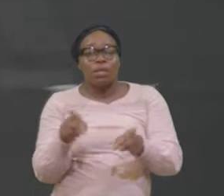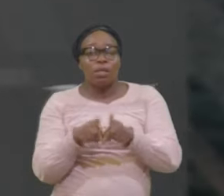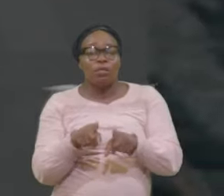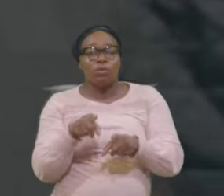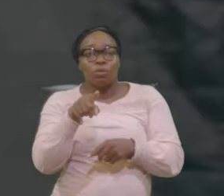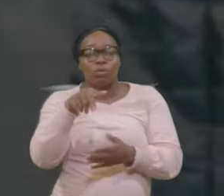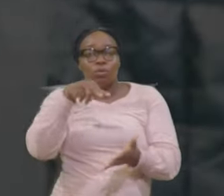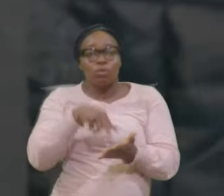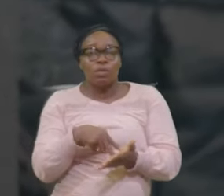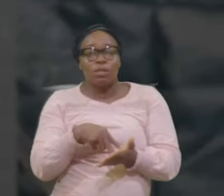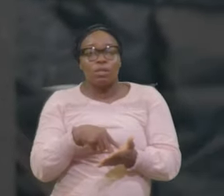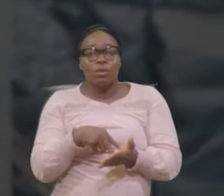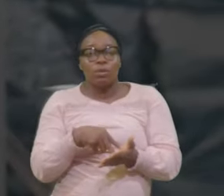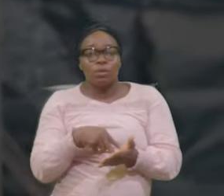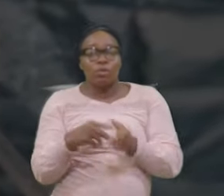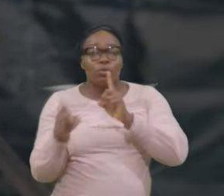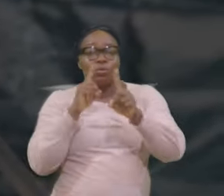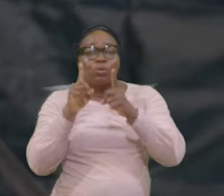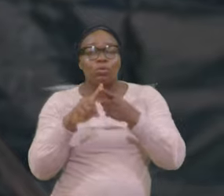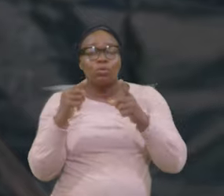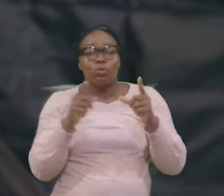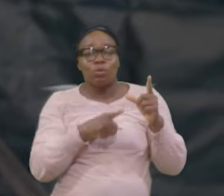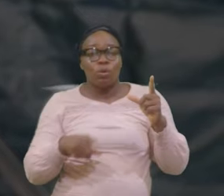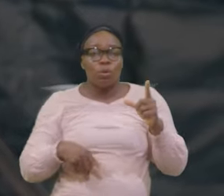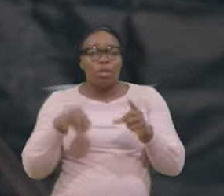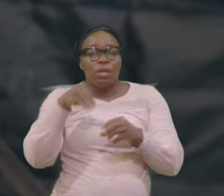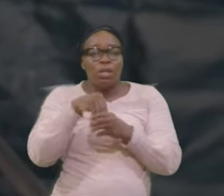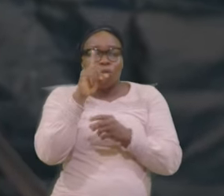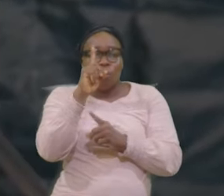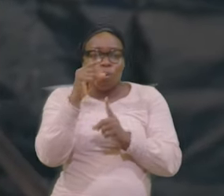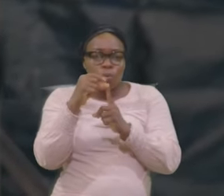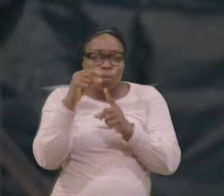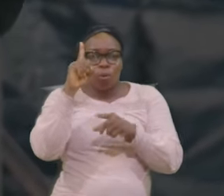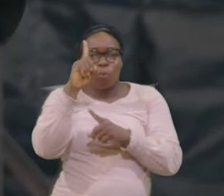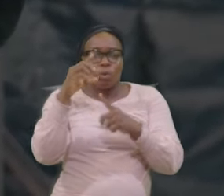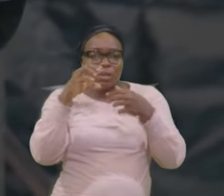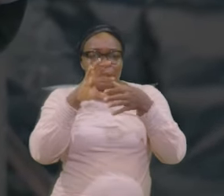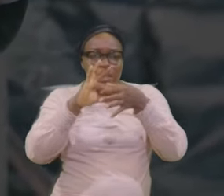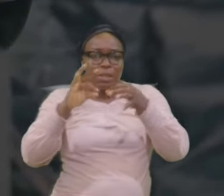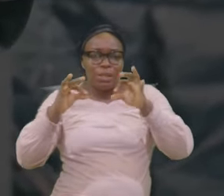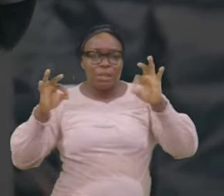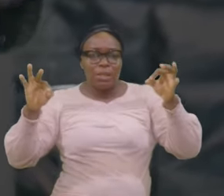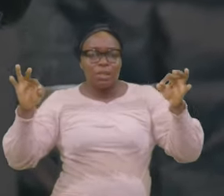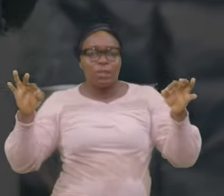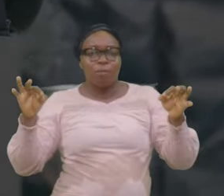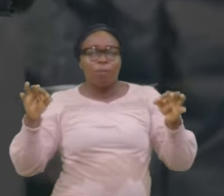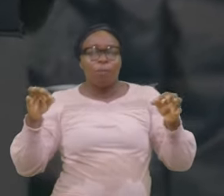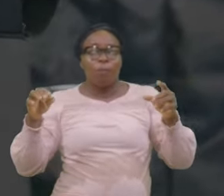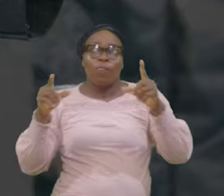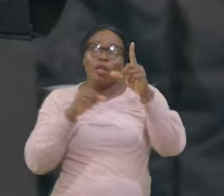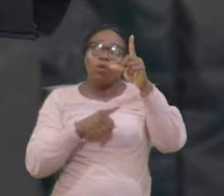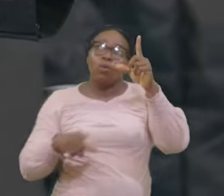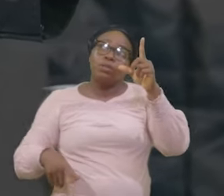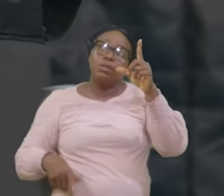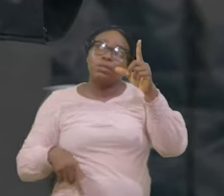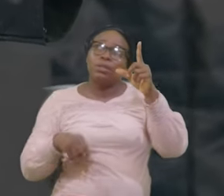tell The Lord In one Word In one Sentence Lord I'm sorry For going So